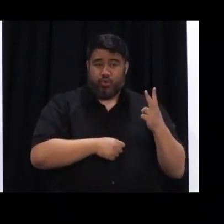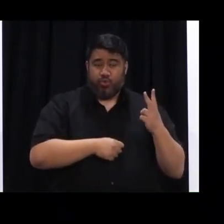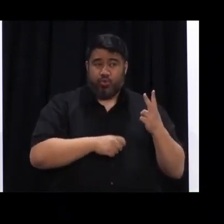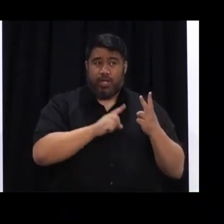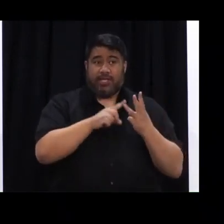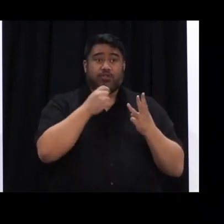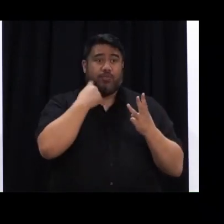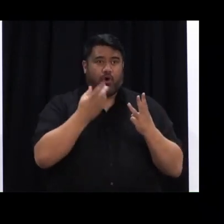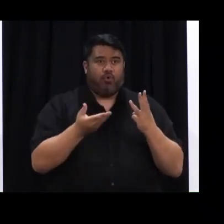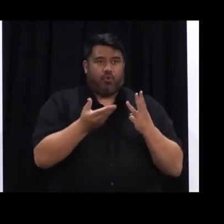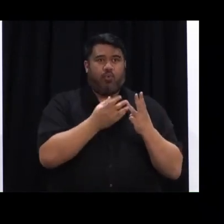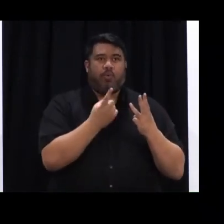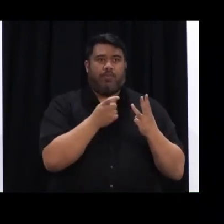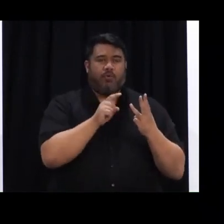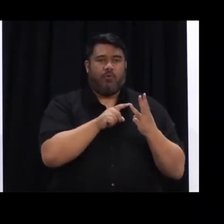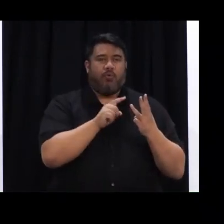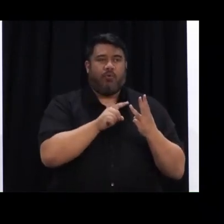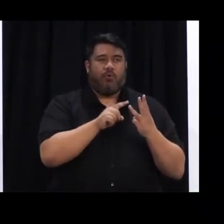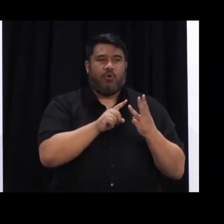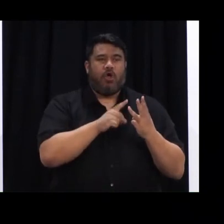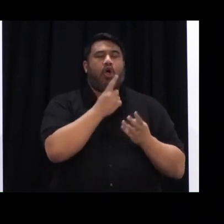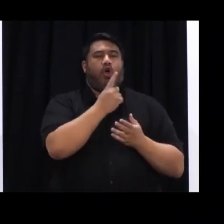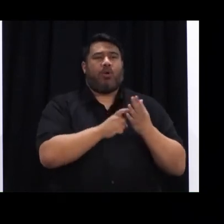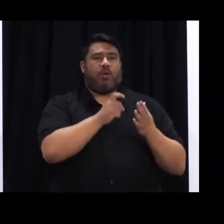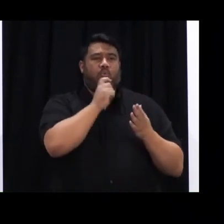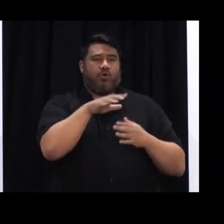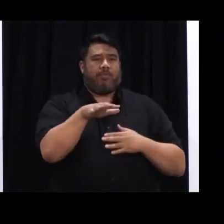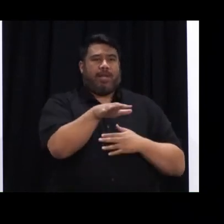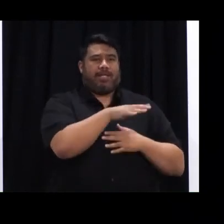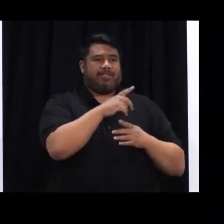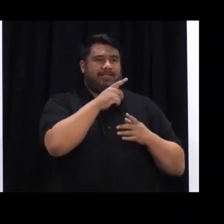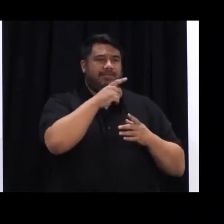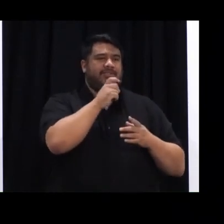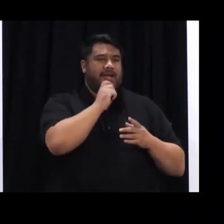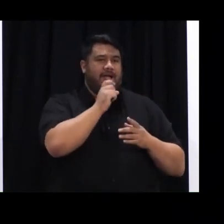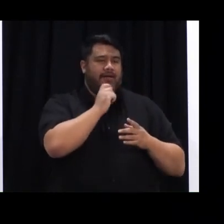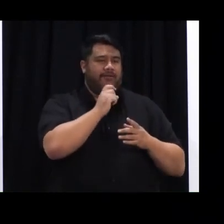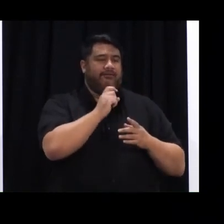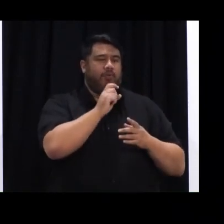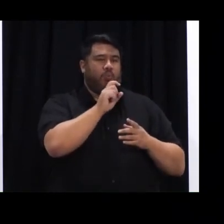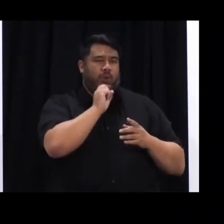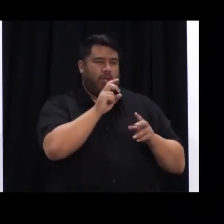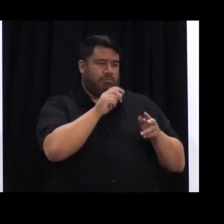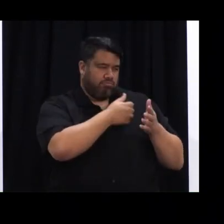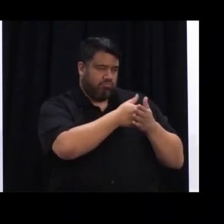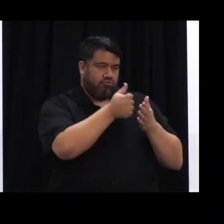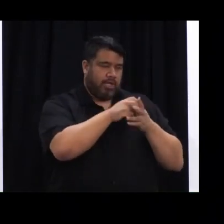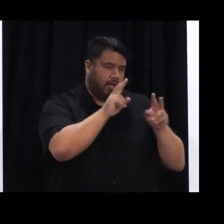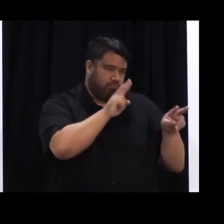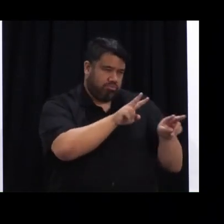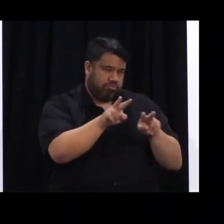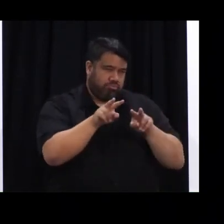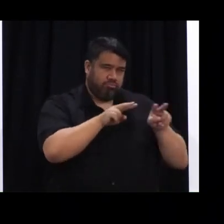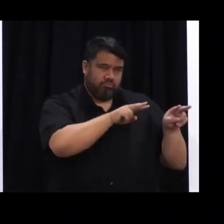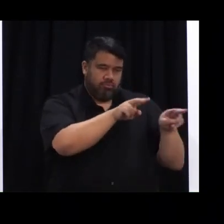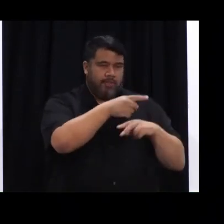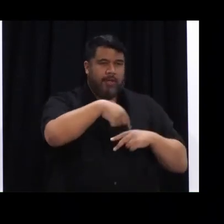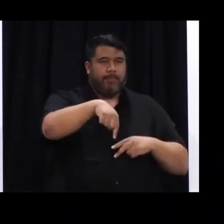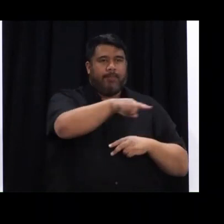tomorrow. They are, at the moment, for workplace staff only, and a reminder to anyone in Auckland that there are still 23